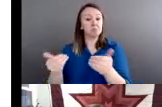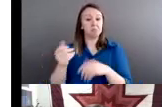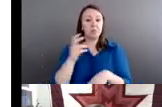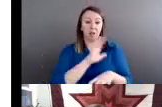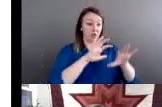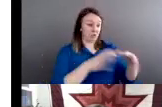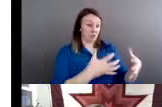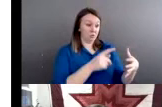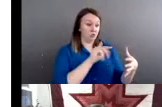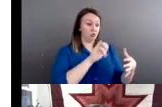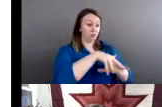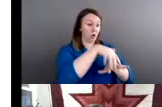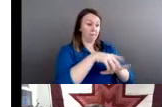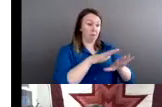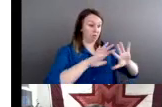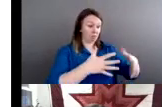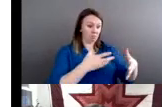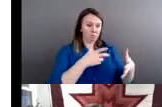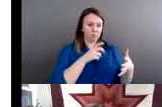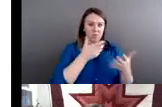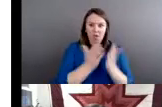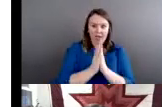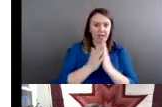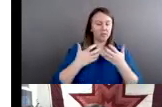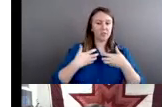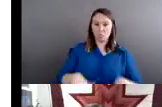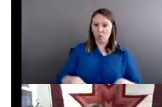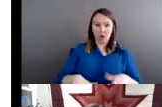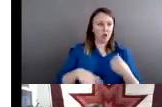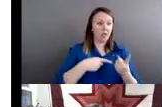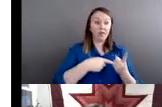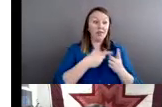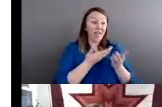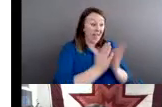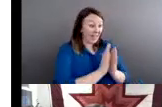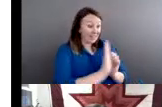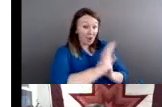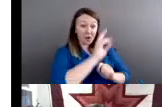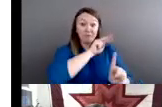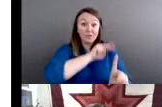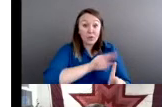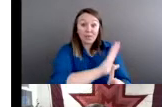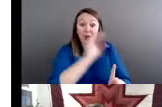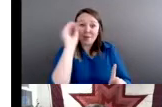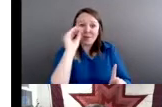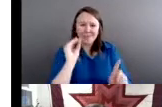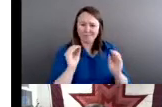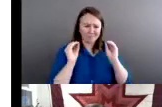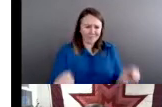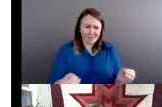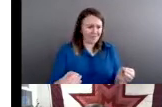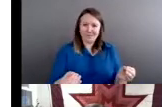wasn't the tribal nations were not consulted about this law, but it essentially allows